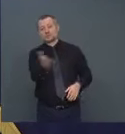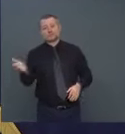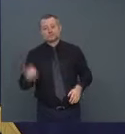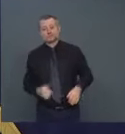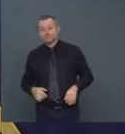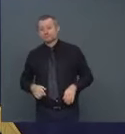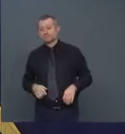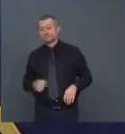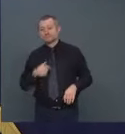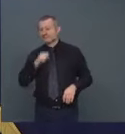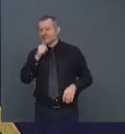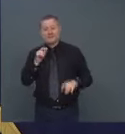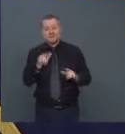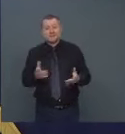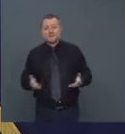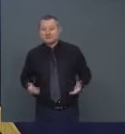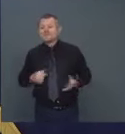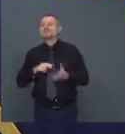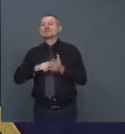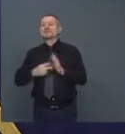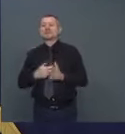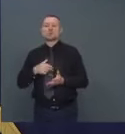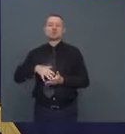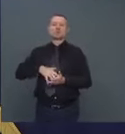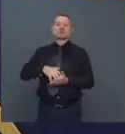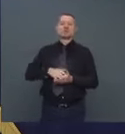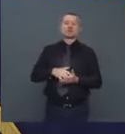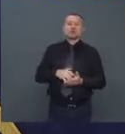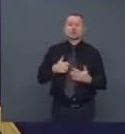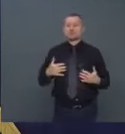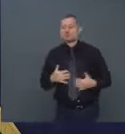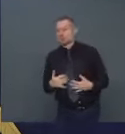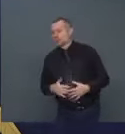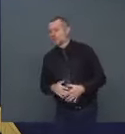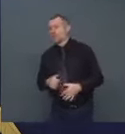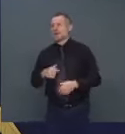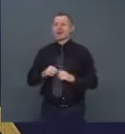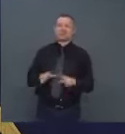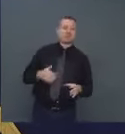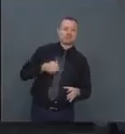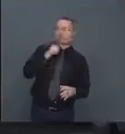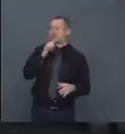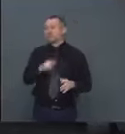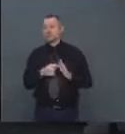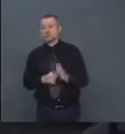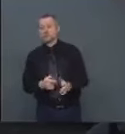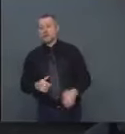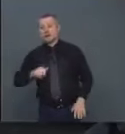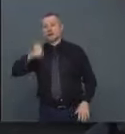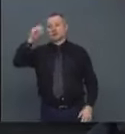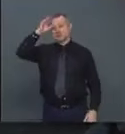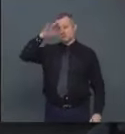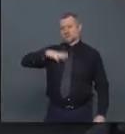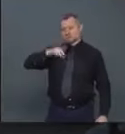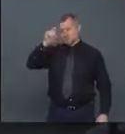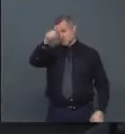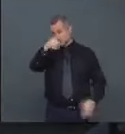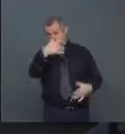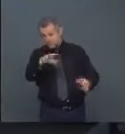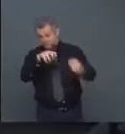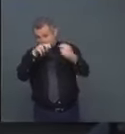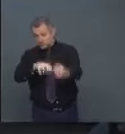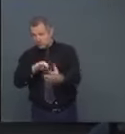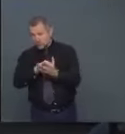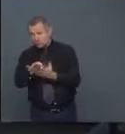It was weak, it was scared, but it wasn't loving. Governor, you said you're meeting with Orthodox leaders. Is that meeting in